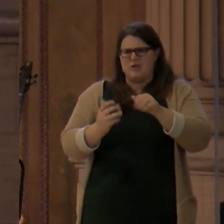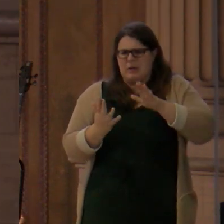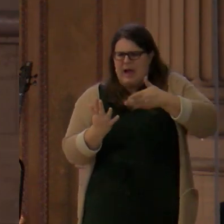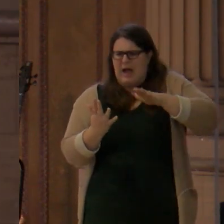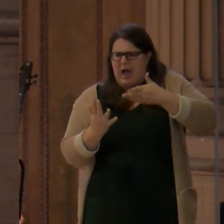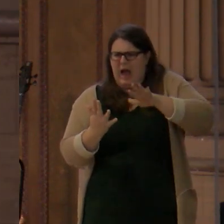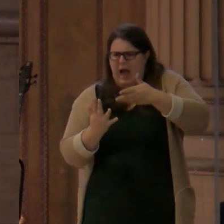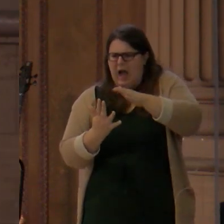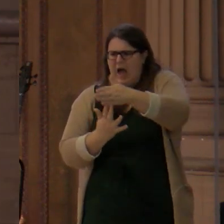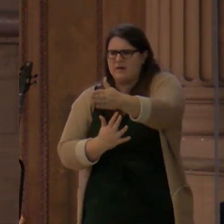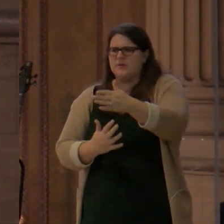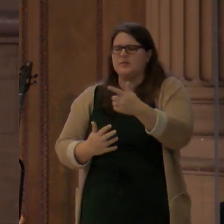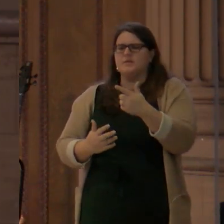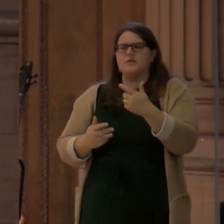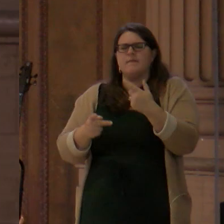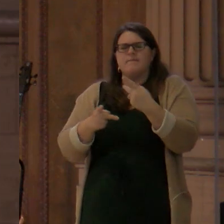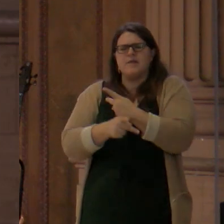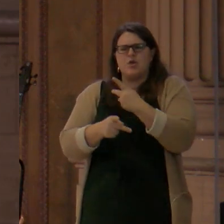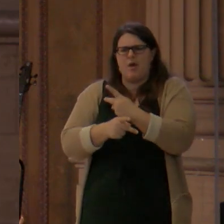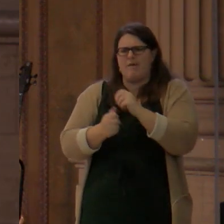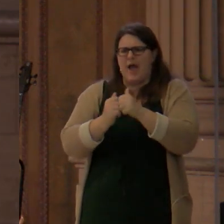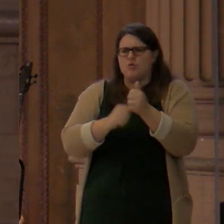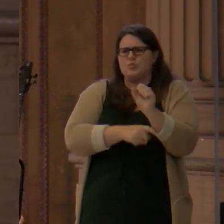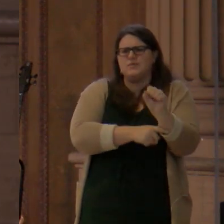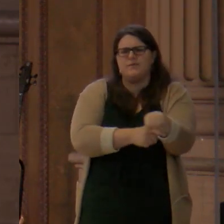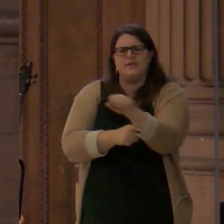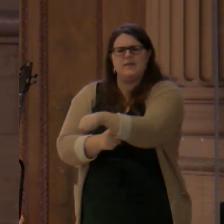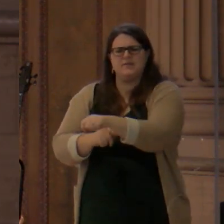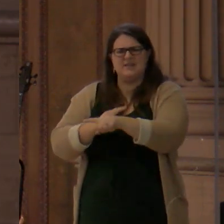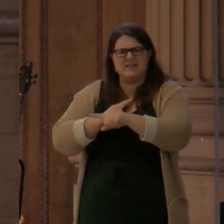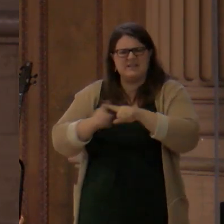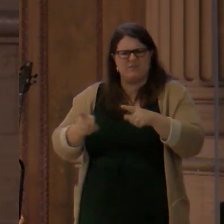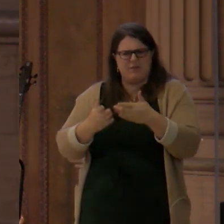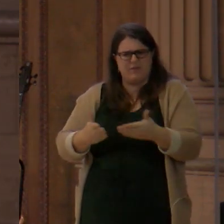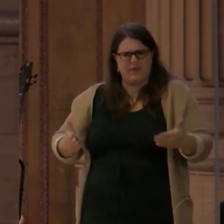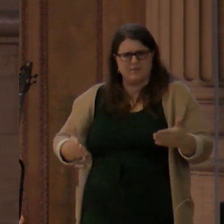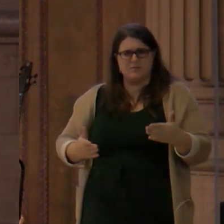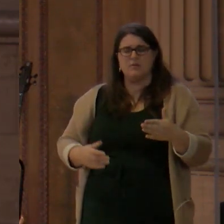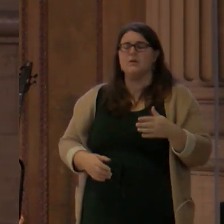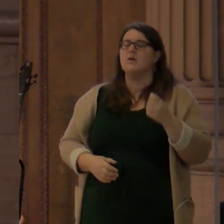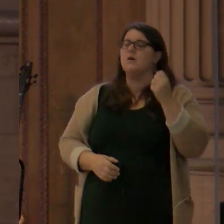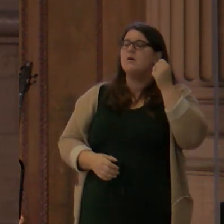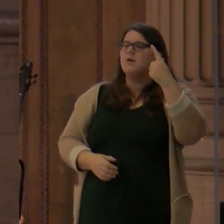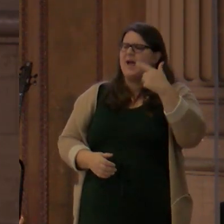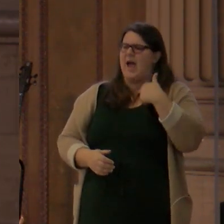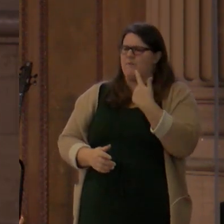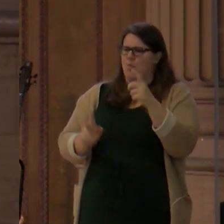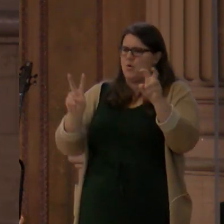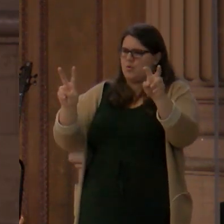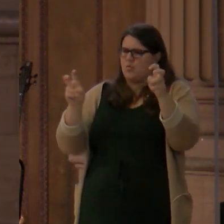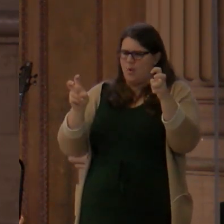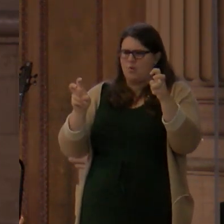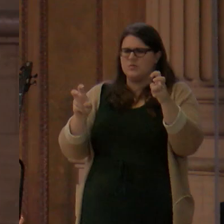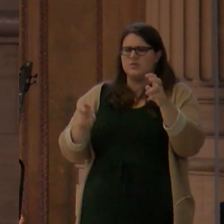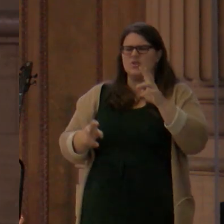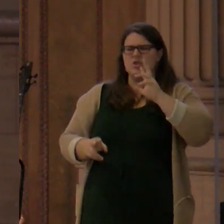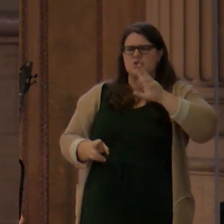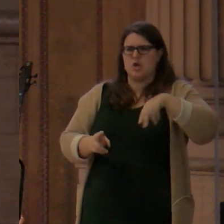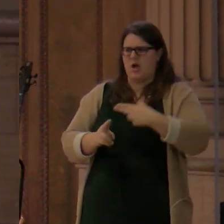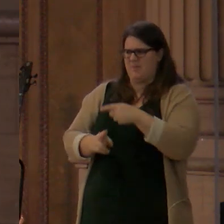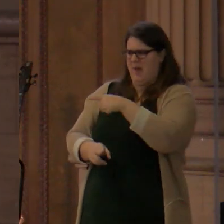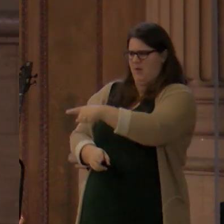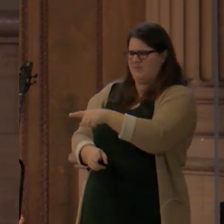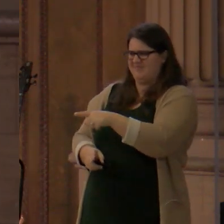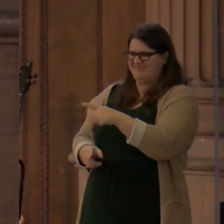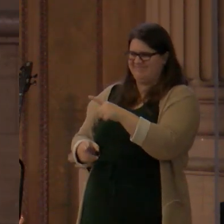was hideous to behold. He was clothed with scales like a fish and there is pride. He had wings like a dragon and feet like a